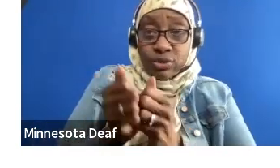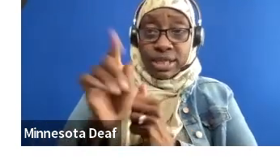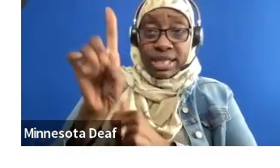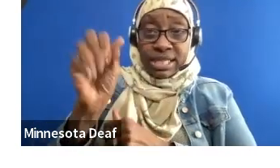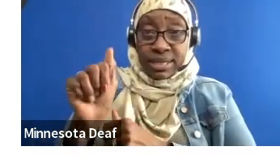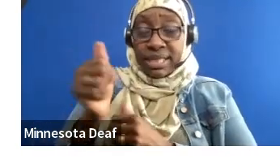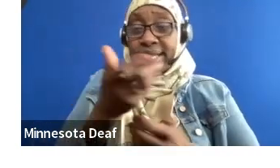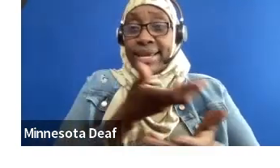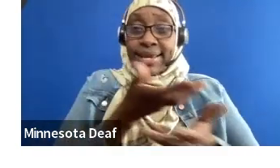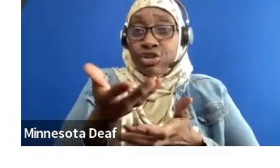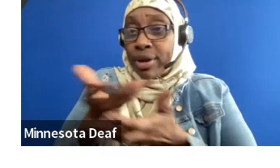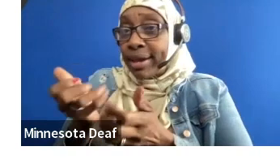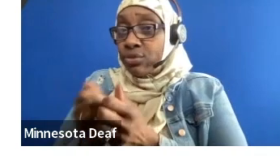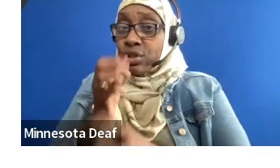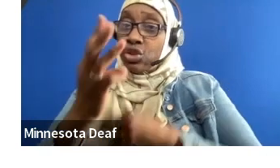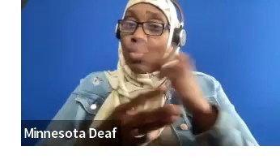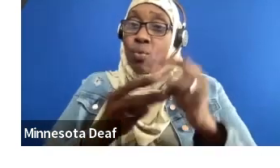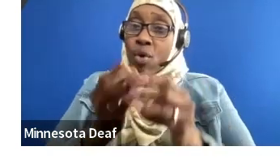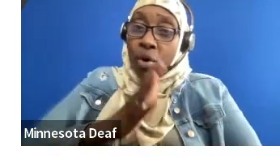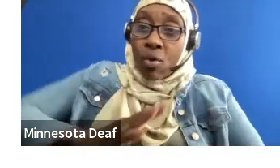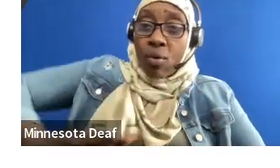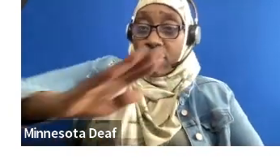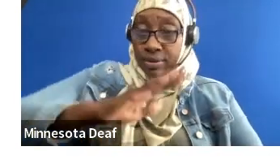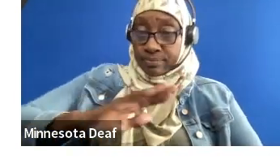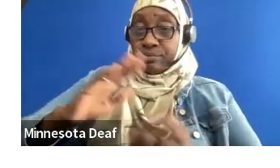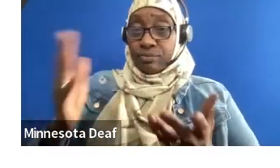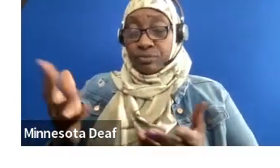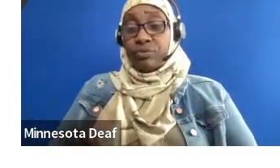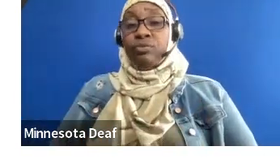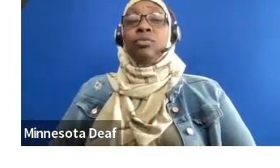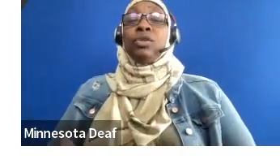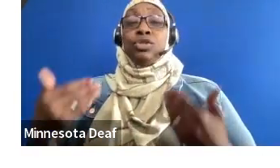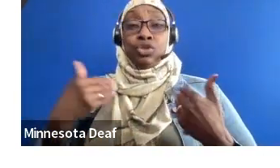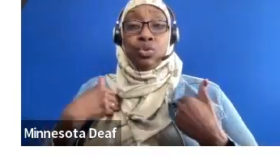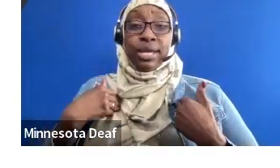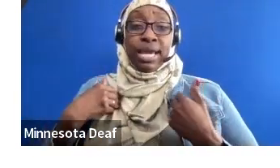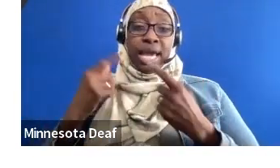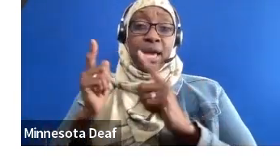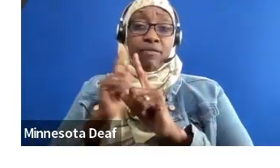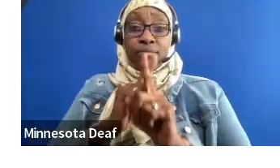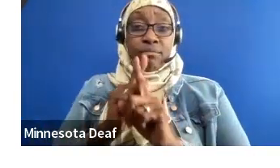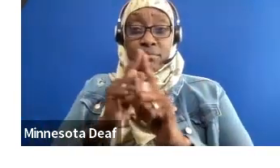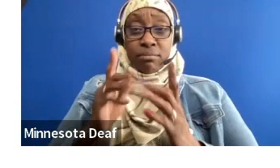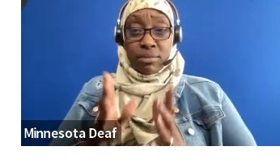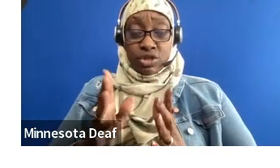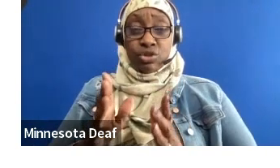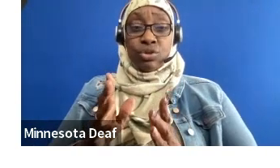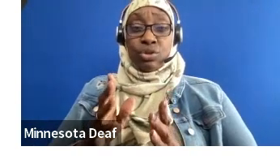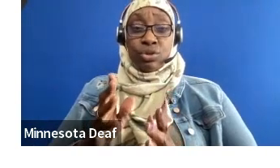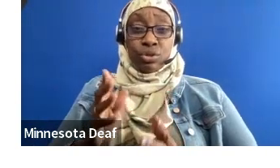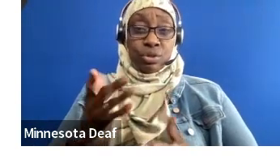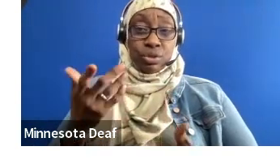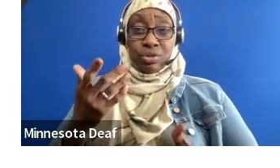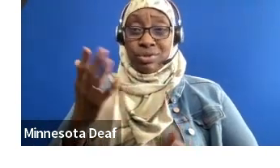when we have a mentor, say, like, we have mentors as well who are, like, you know, I interviewed someone who's, like, Chinese culture is super important to me. I would love to,